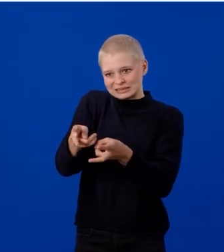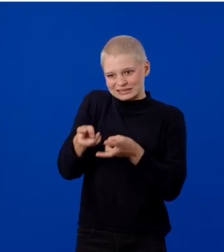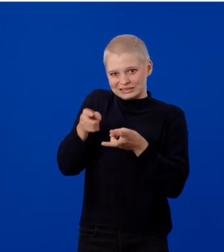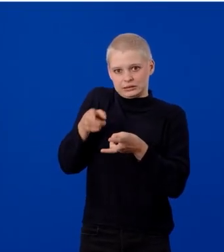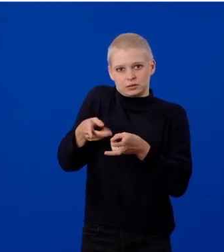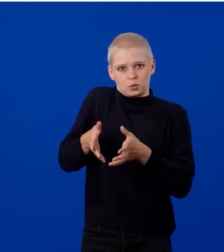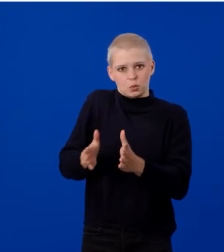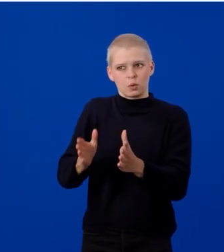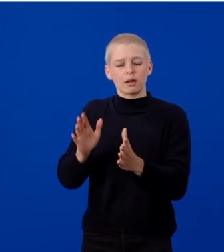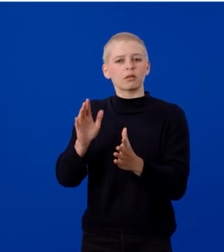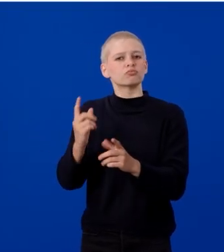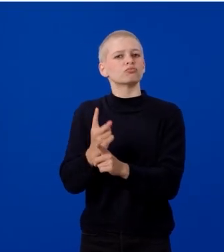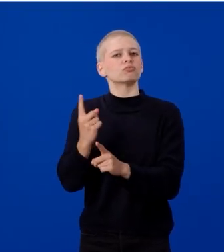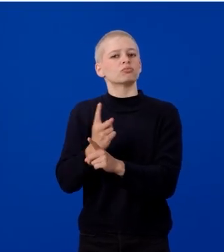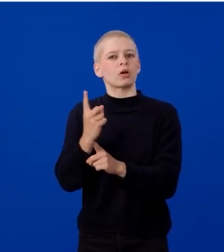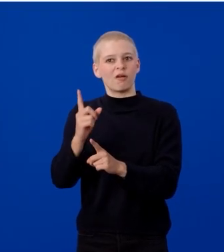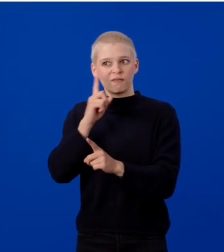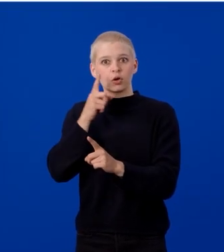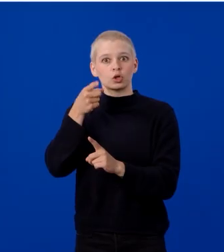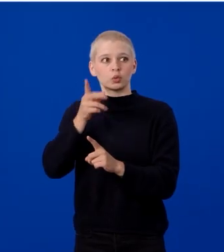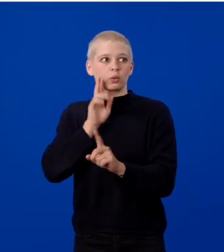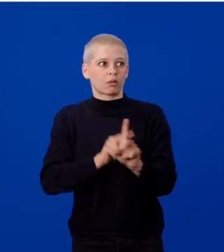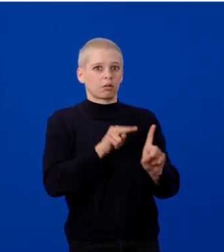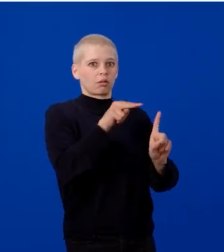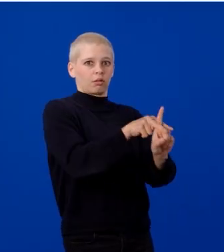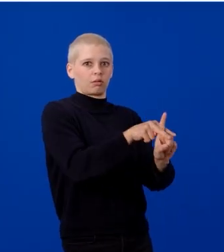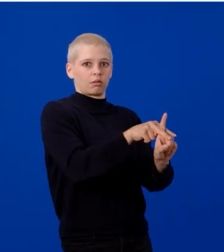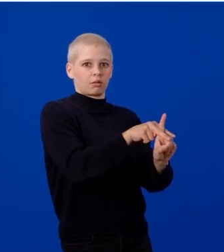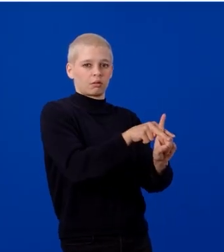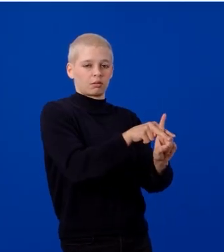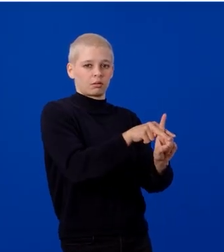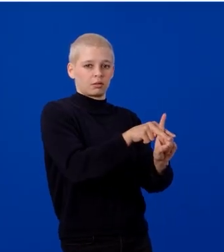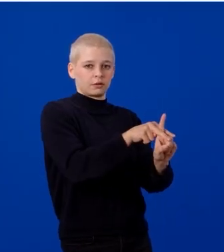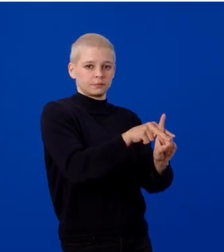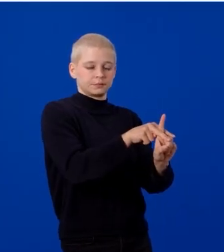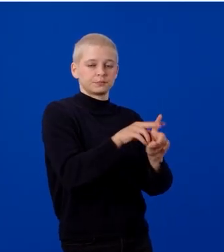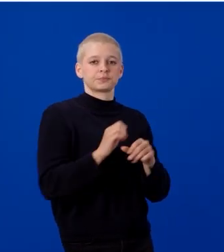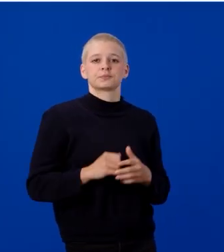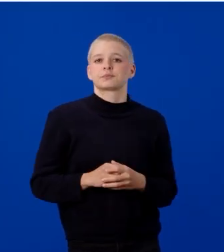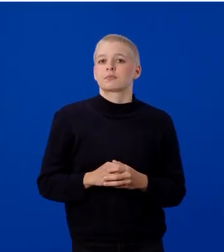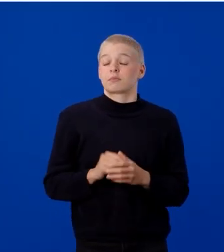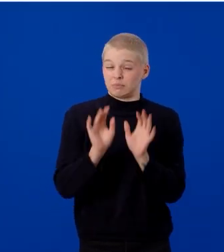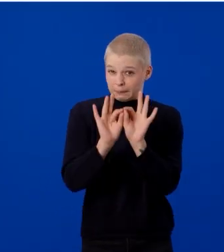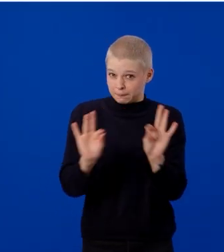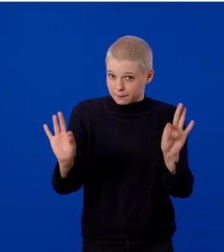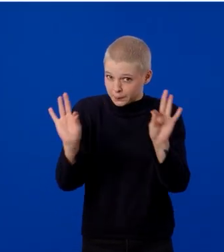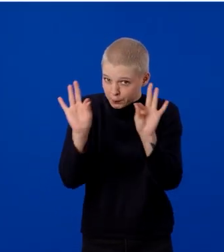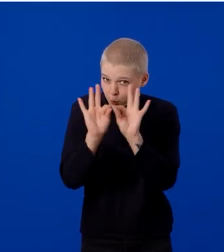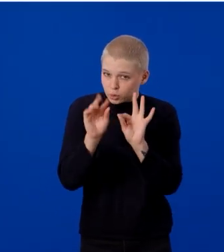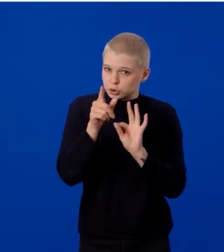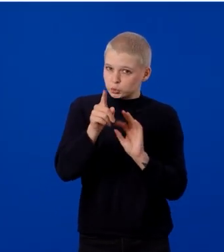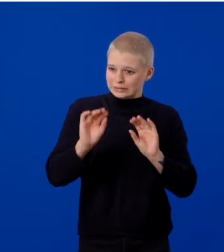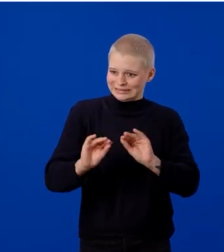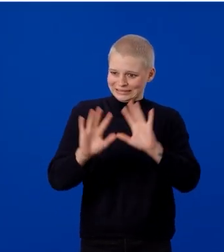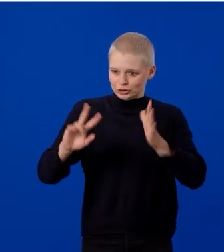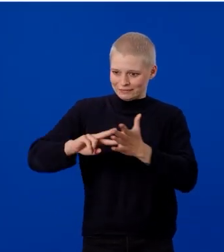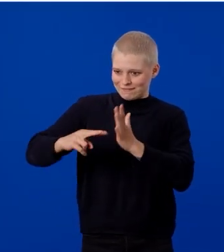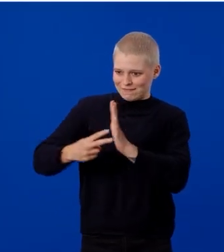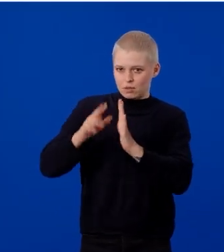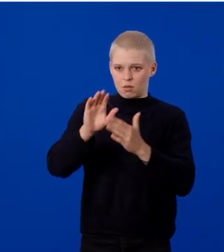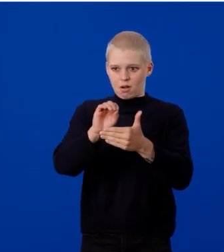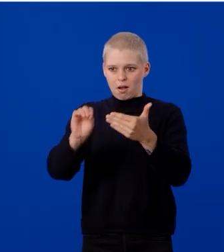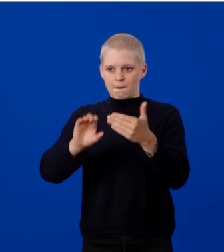suitable for where it should be used. It's important to tightly define the output schema